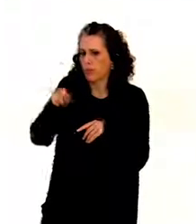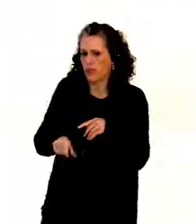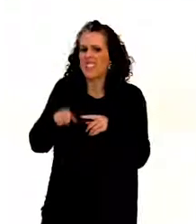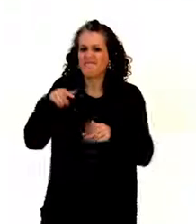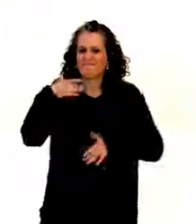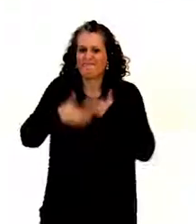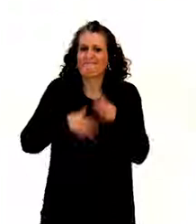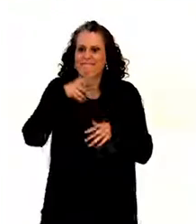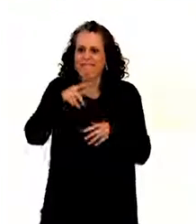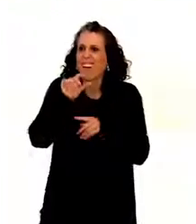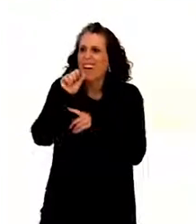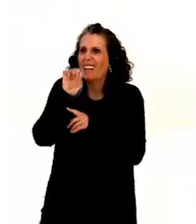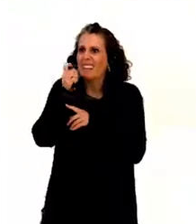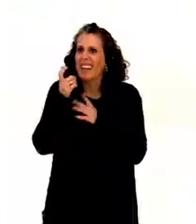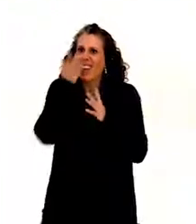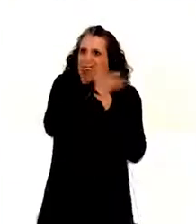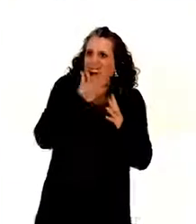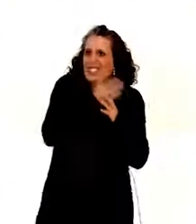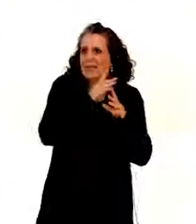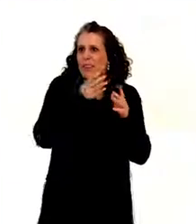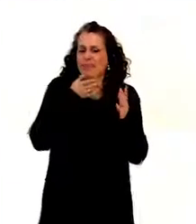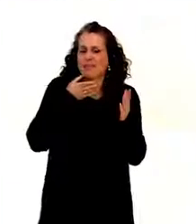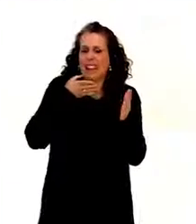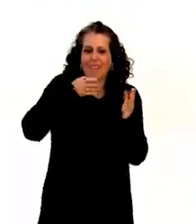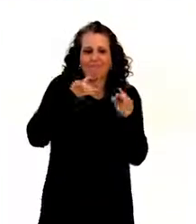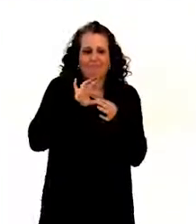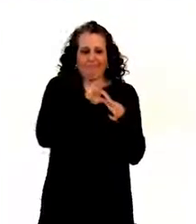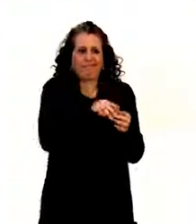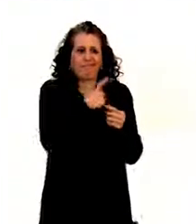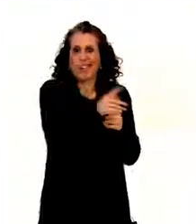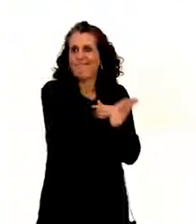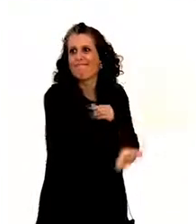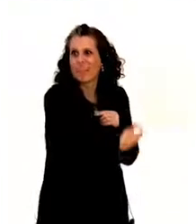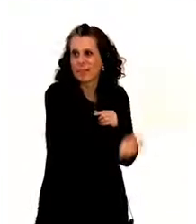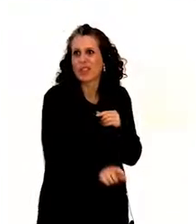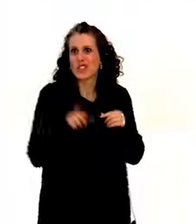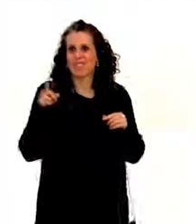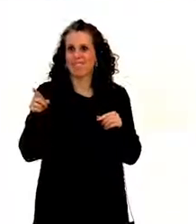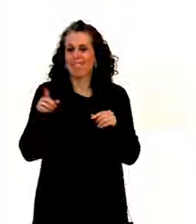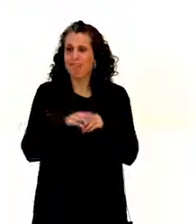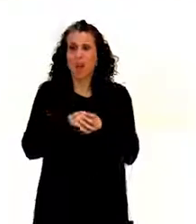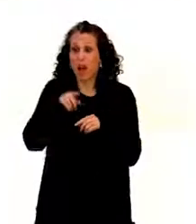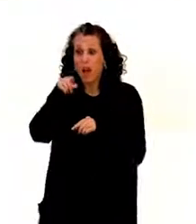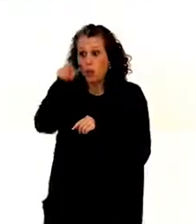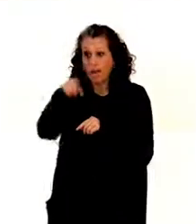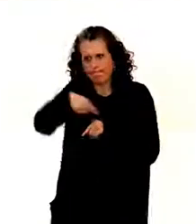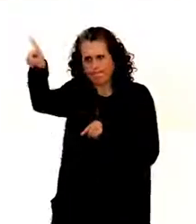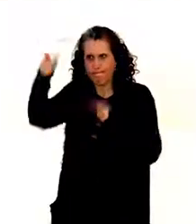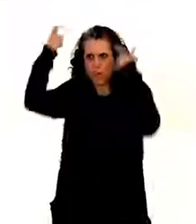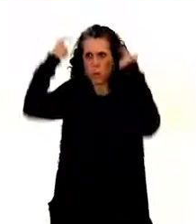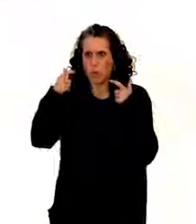harassment, violence against a minor. He was sent to court.